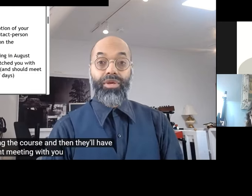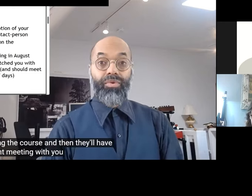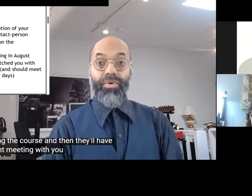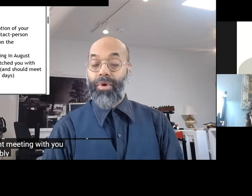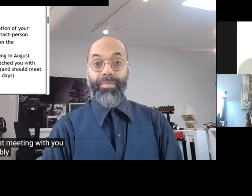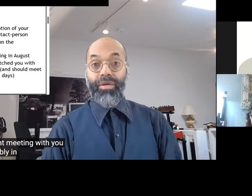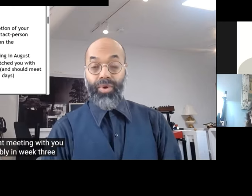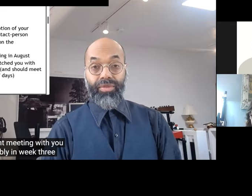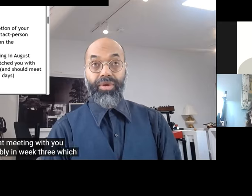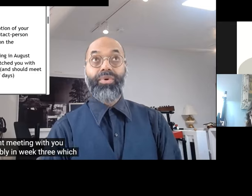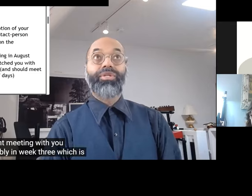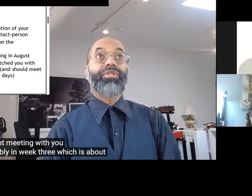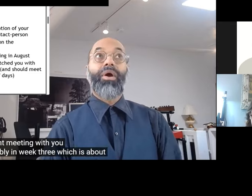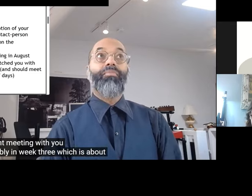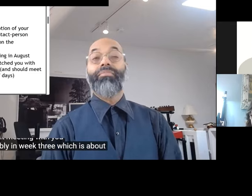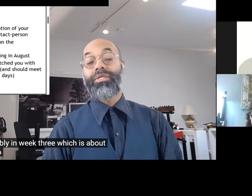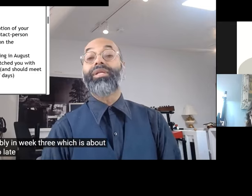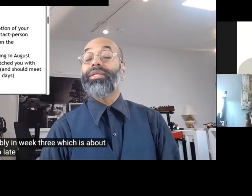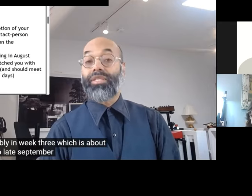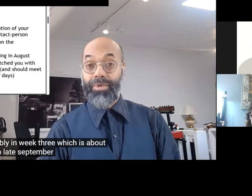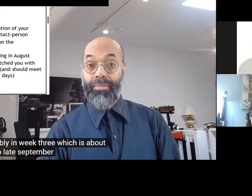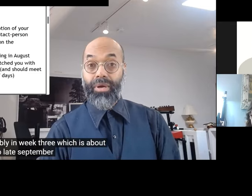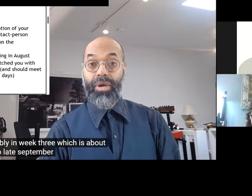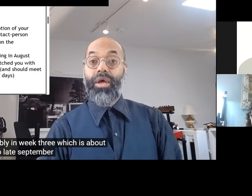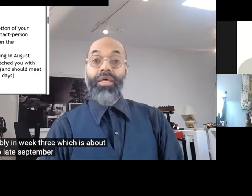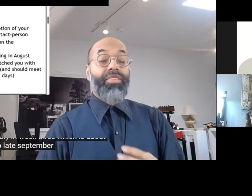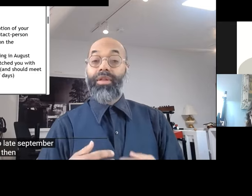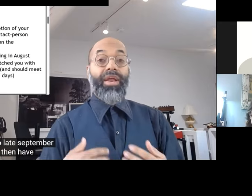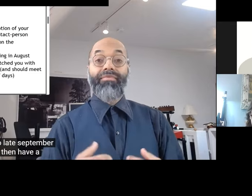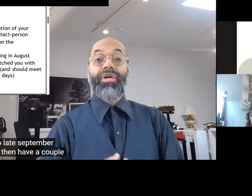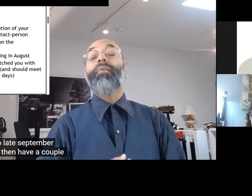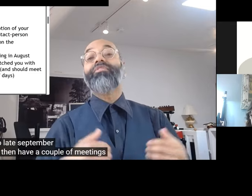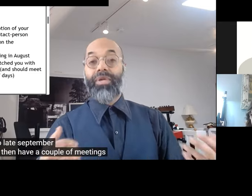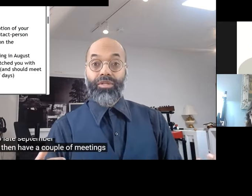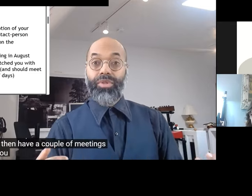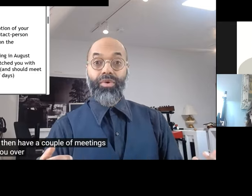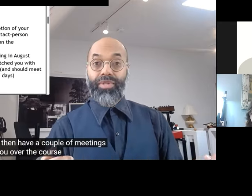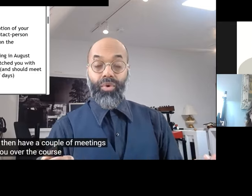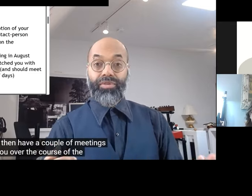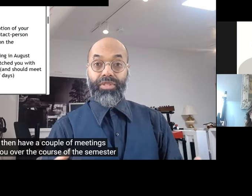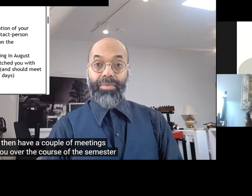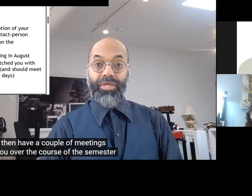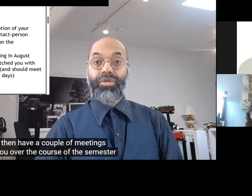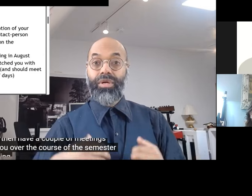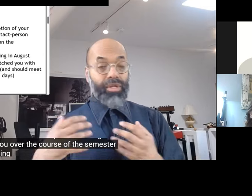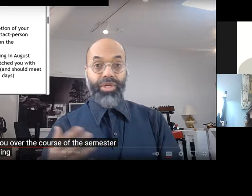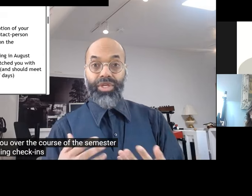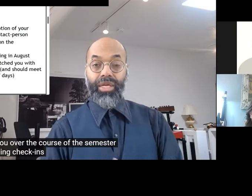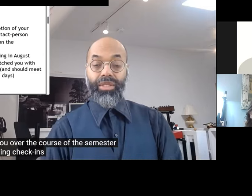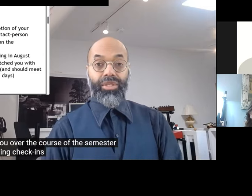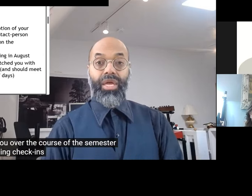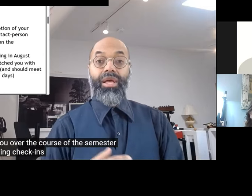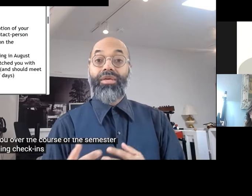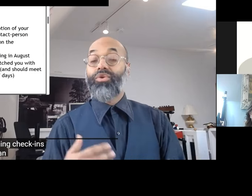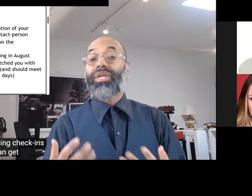meeting with you probably in week three which is about mid to late September. They'll then have a couple of meetings with you over the course of the semester including